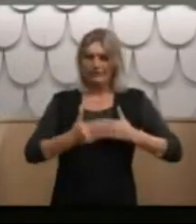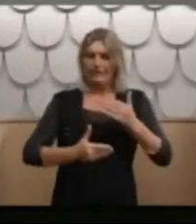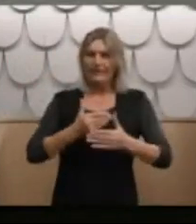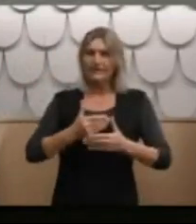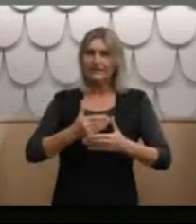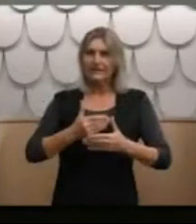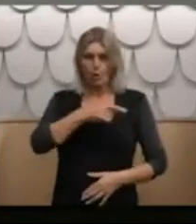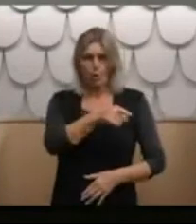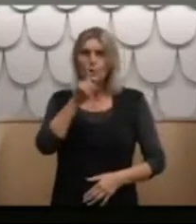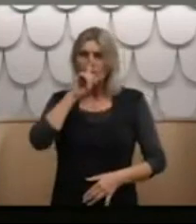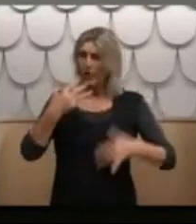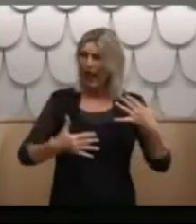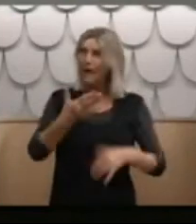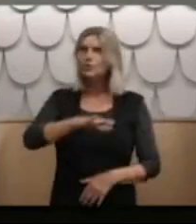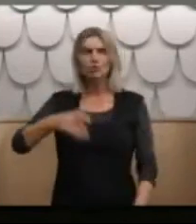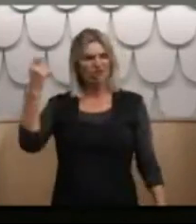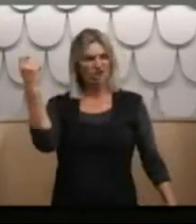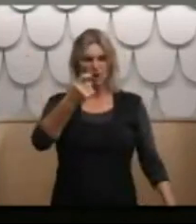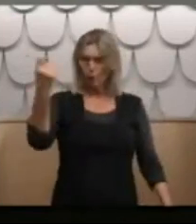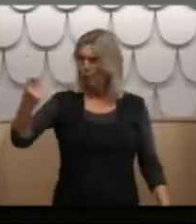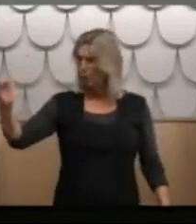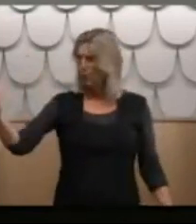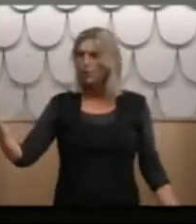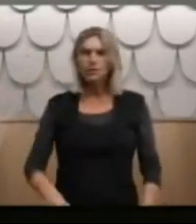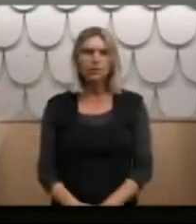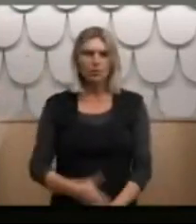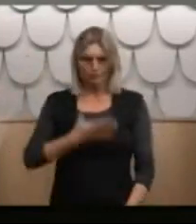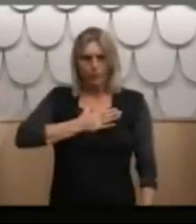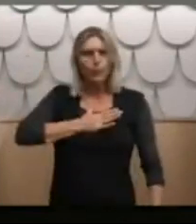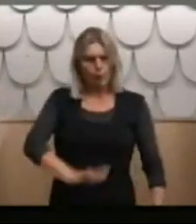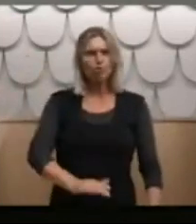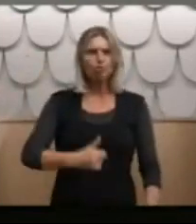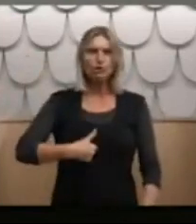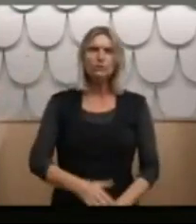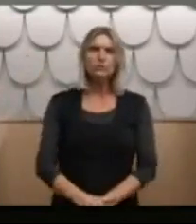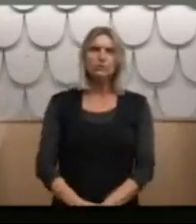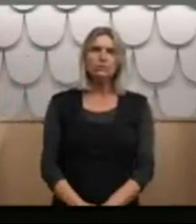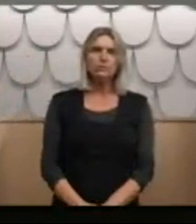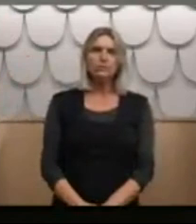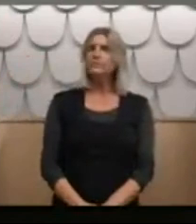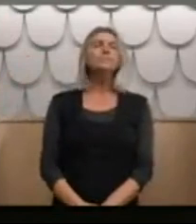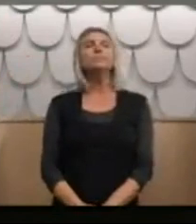these atrocities against myself and other residents at Lake Ellis.